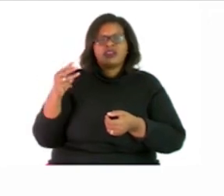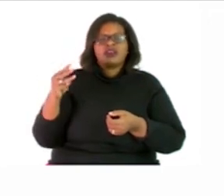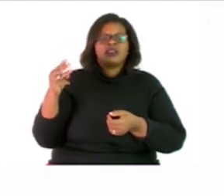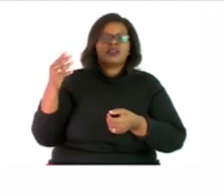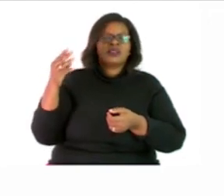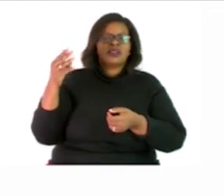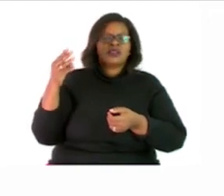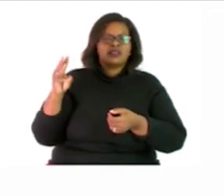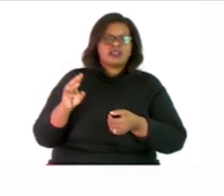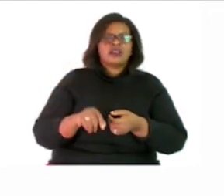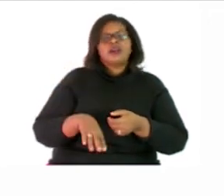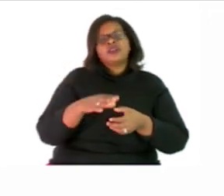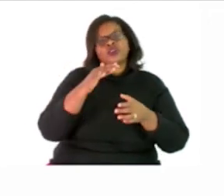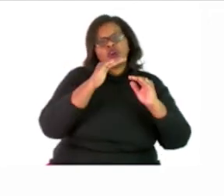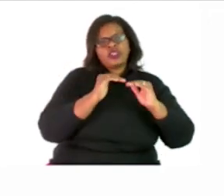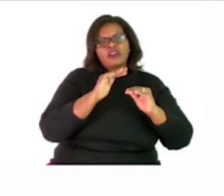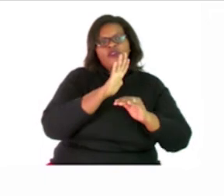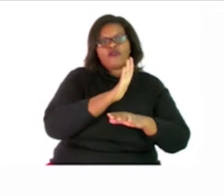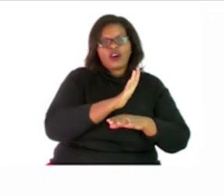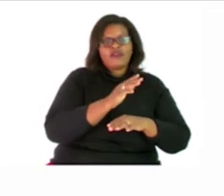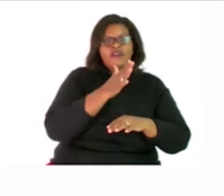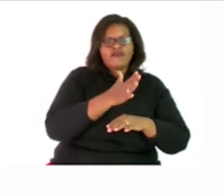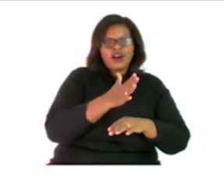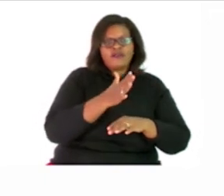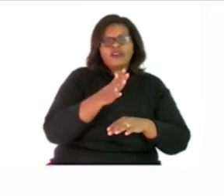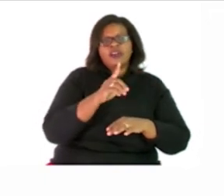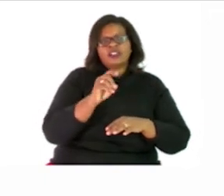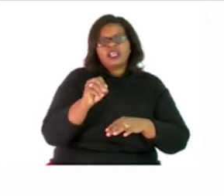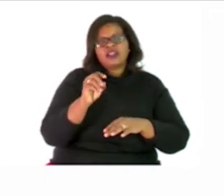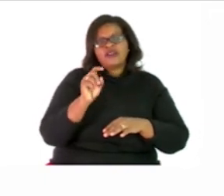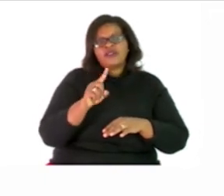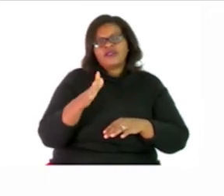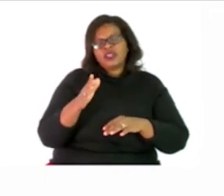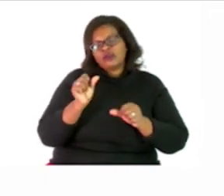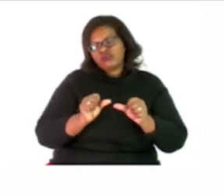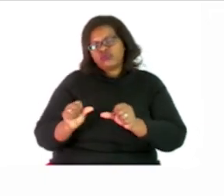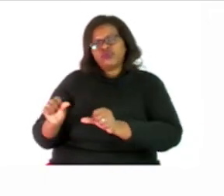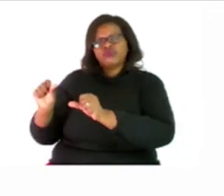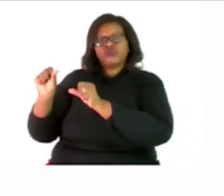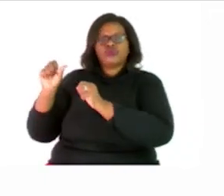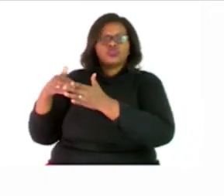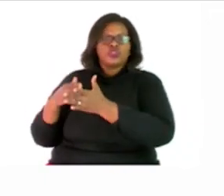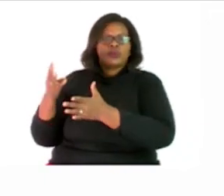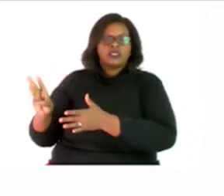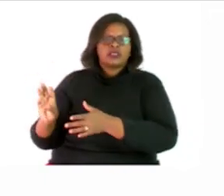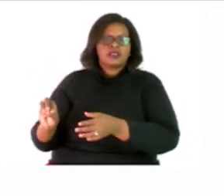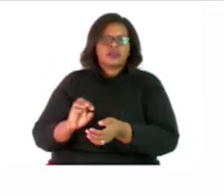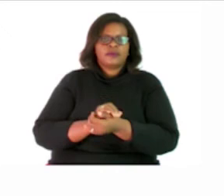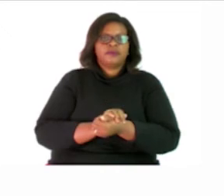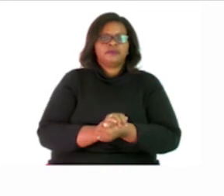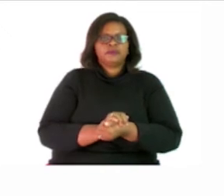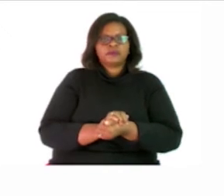10, 15, 20, 25, 30, 35, 40, 45, 50, 55 and 60 Those are just the first